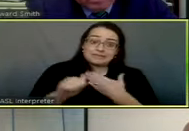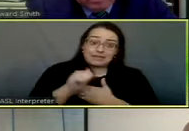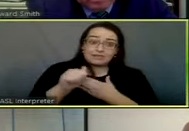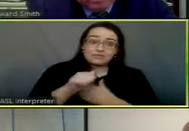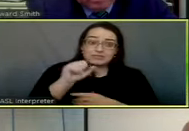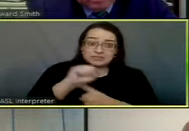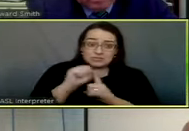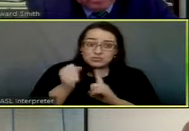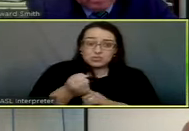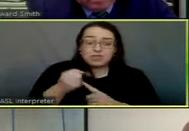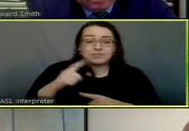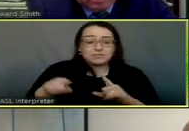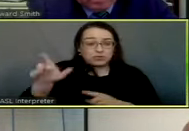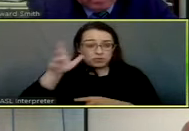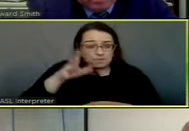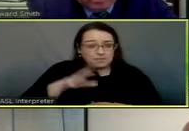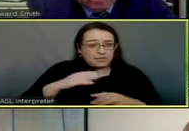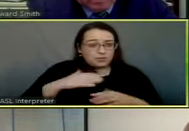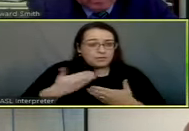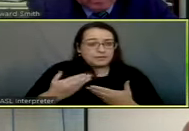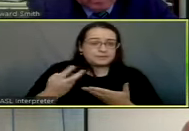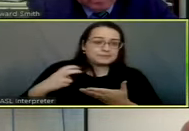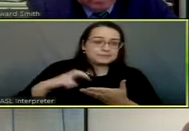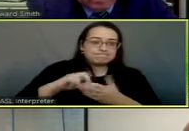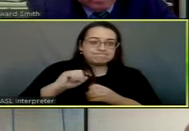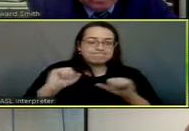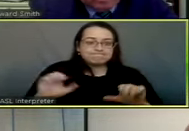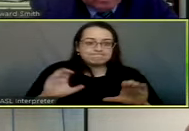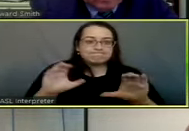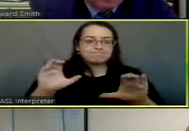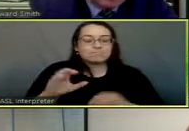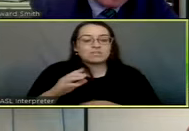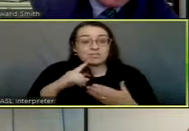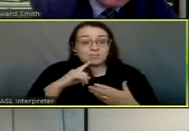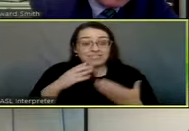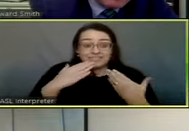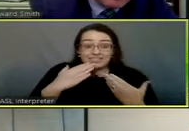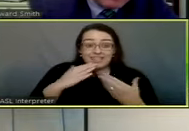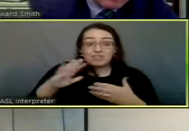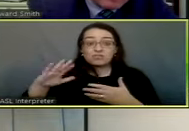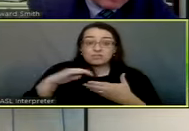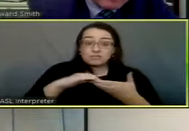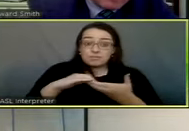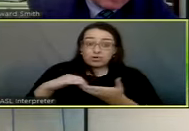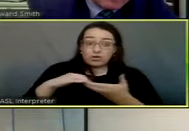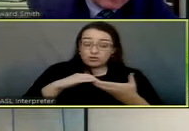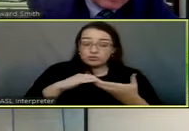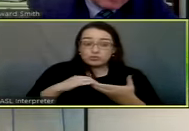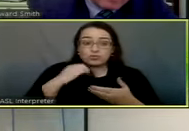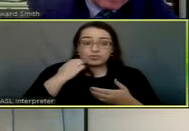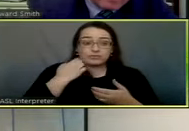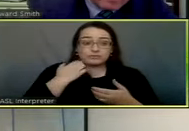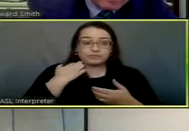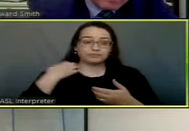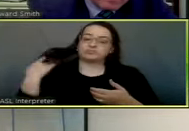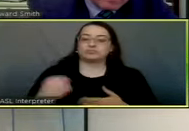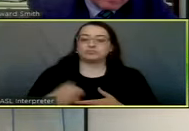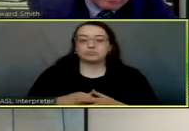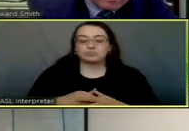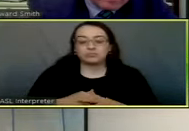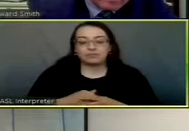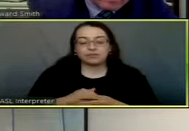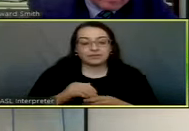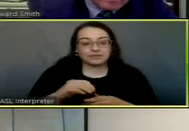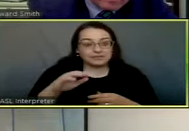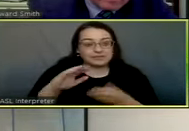you guys stepped up and we're working that situation. I'll also just thank you for the partnership relationally that our